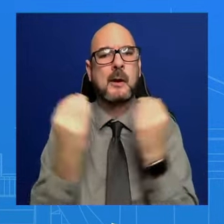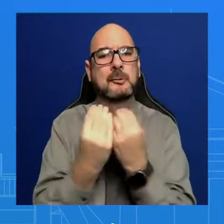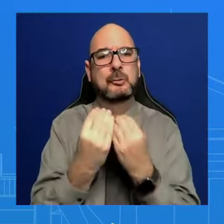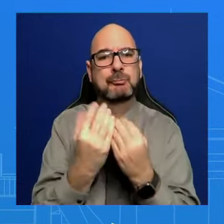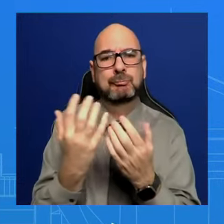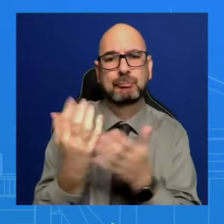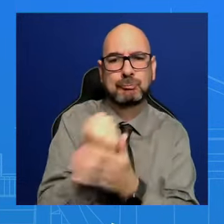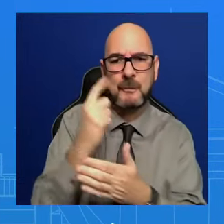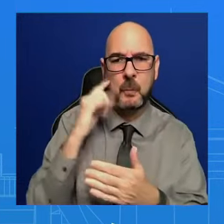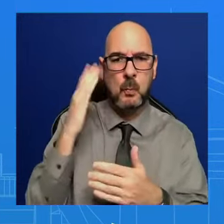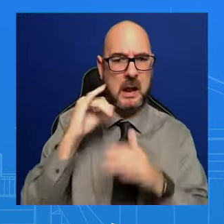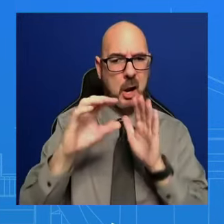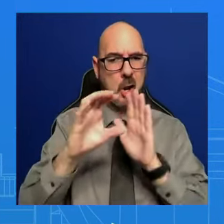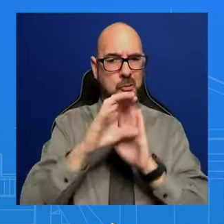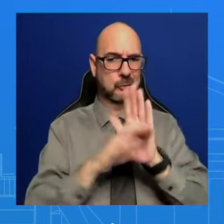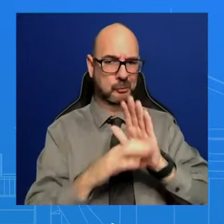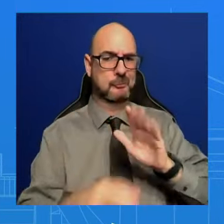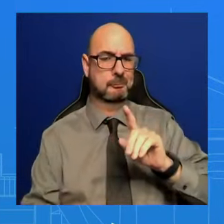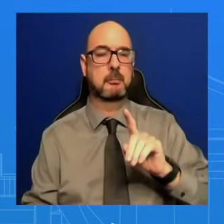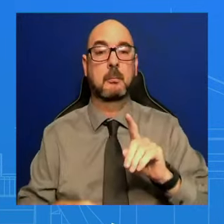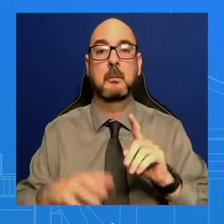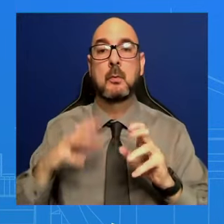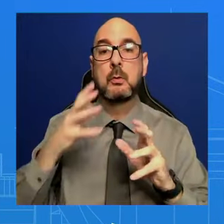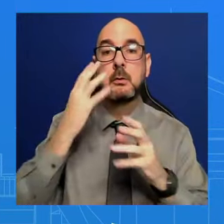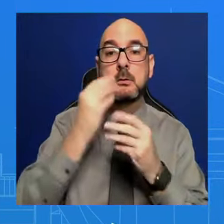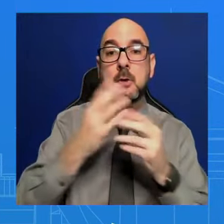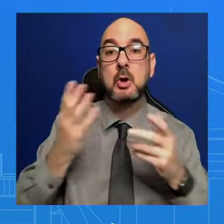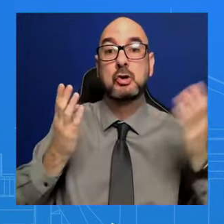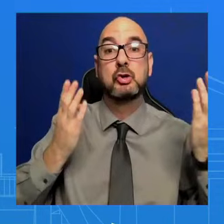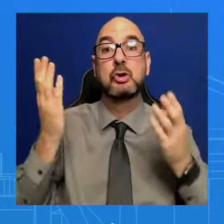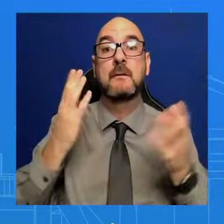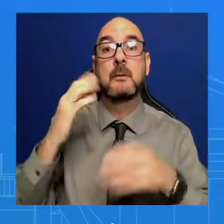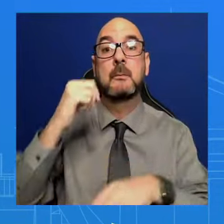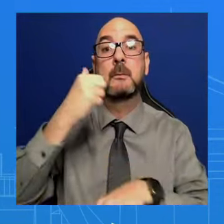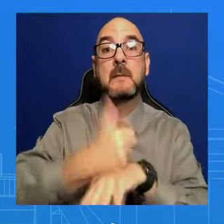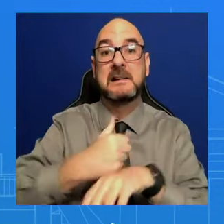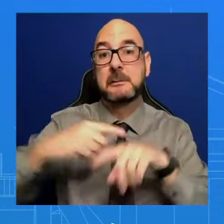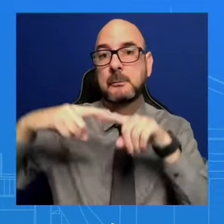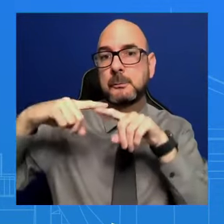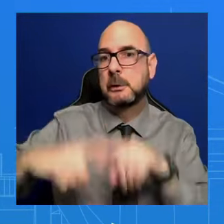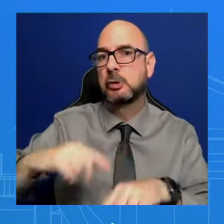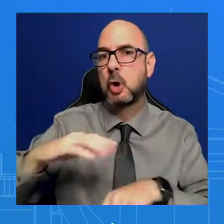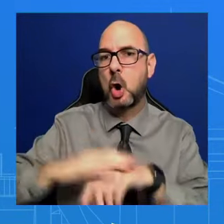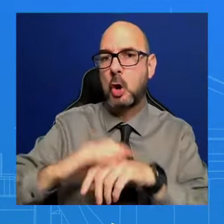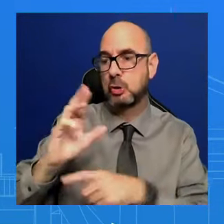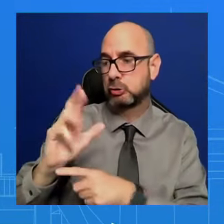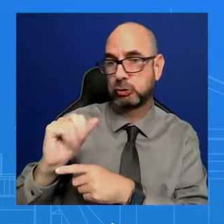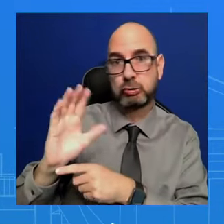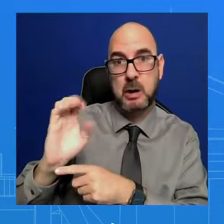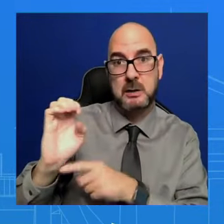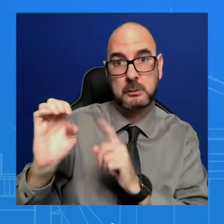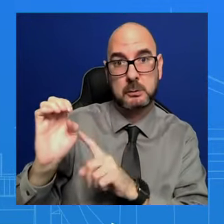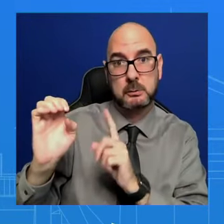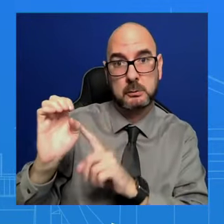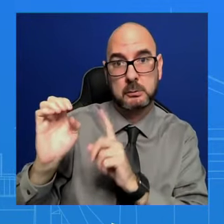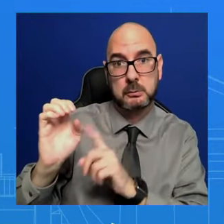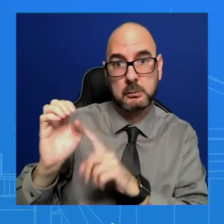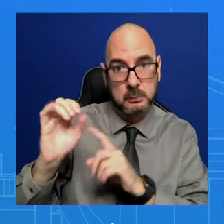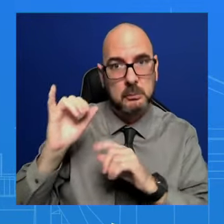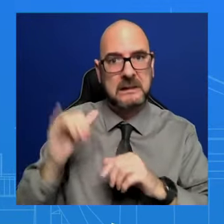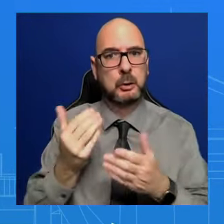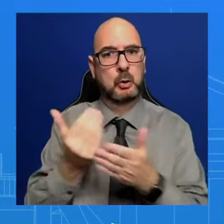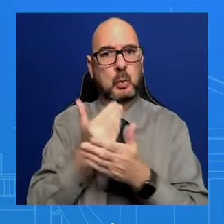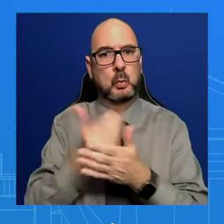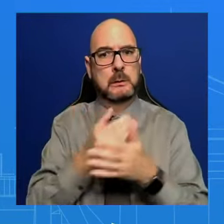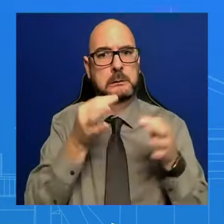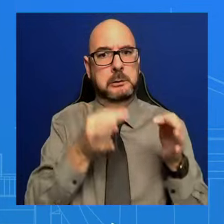services based on race. Is the White House concerned that this ruling could undo some of the efforts that you've been